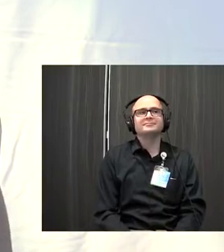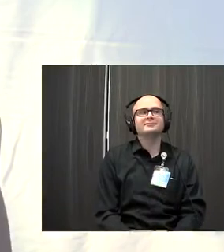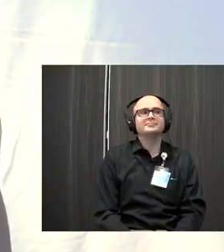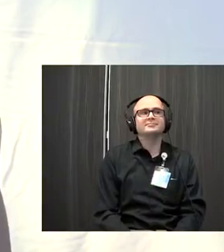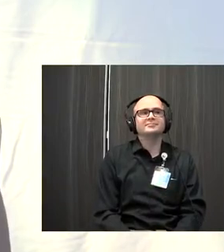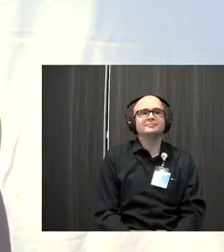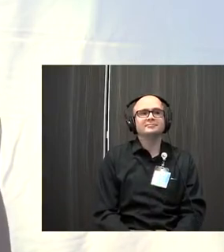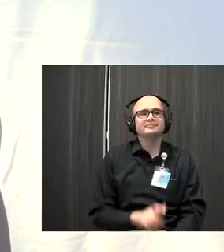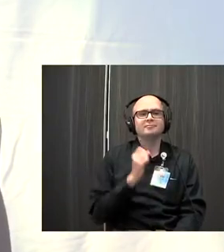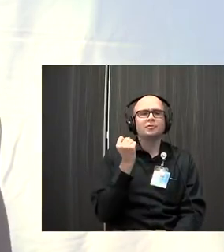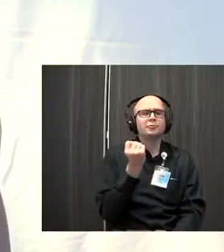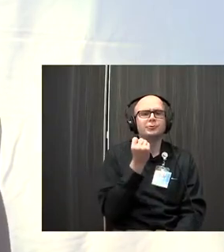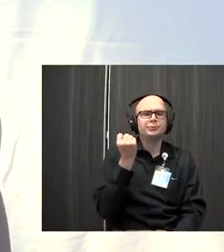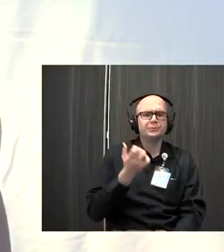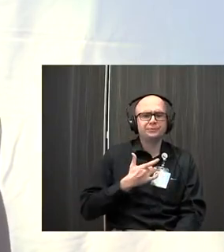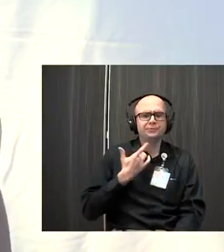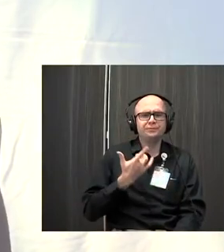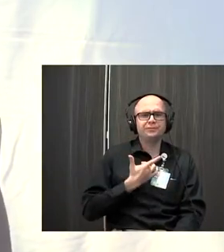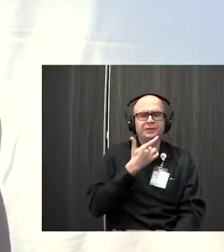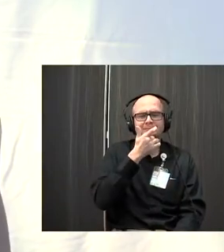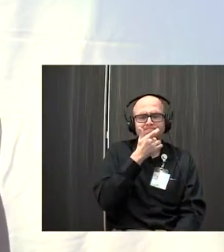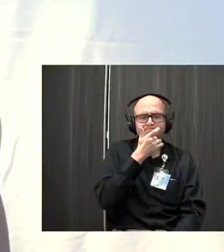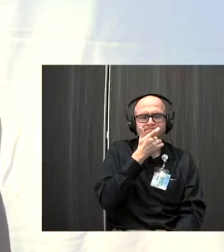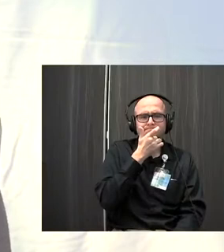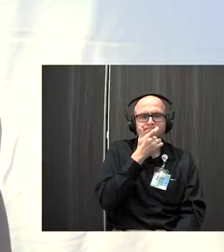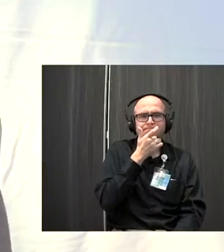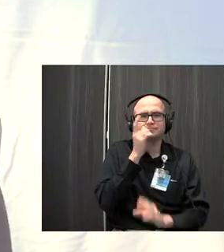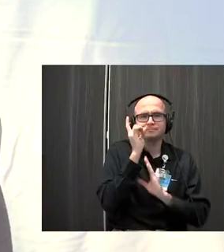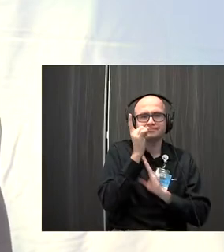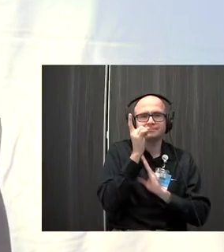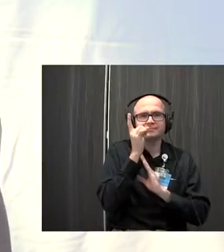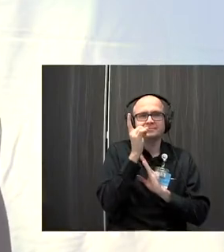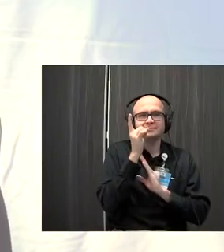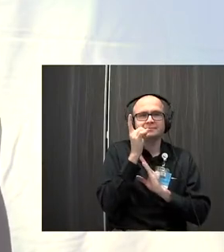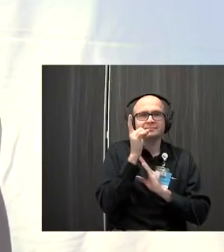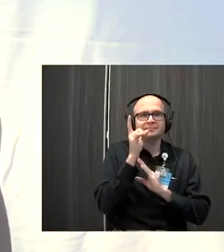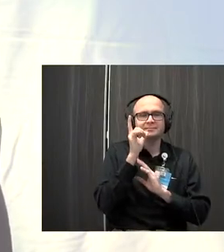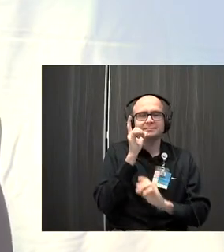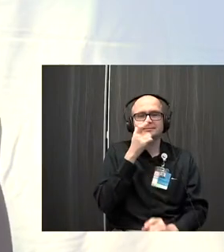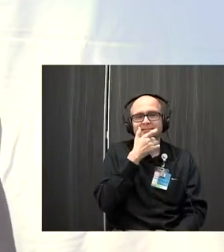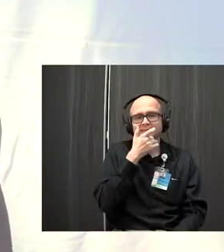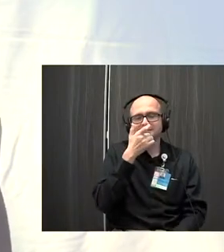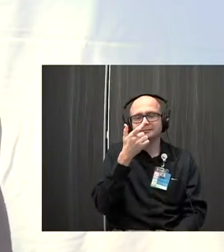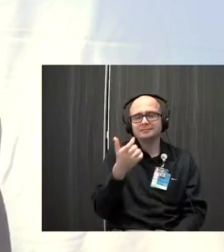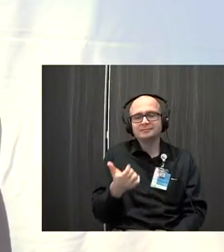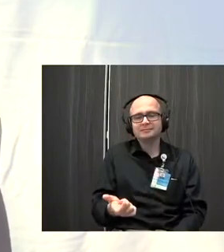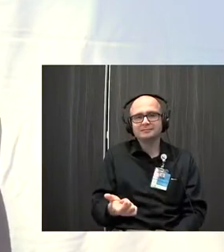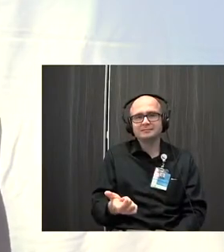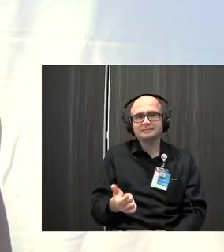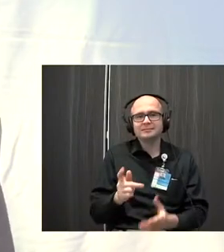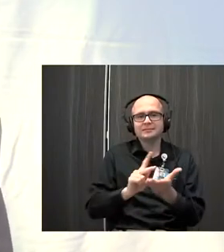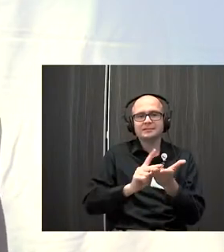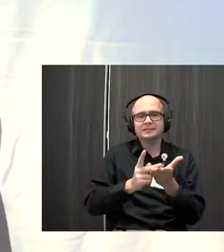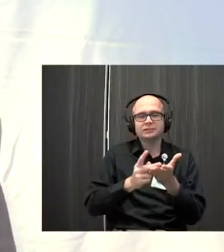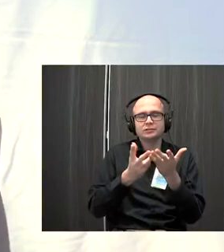And then hold on to that sensation for just a moment. Set the lemon wedge down. Say goodbye to your kitchen.